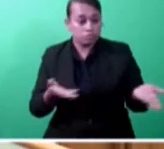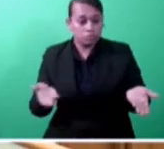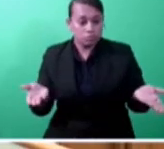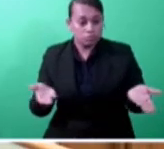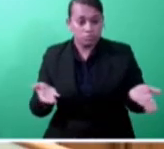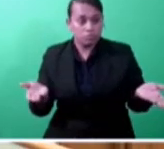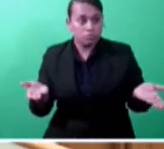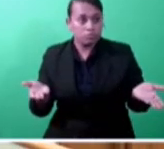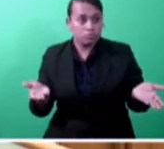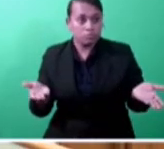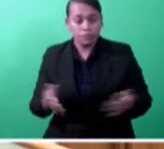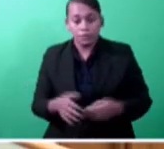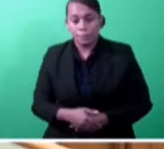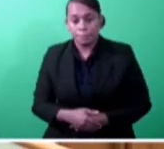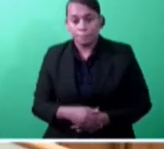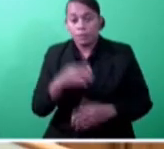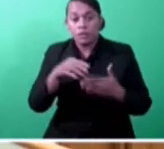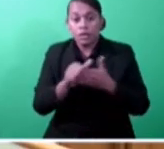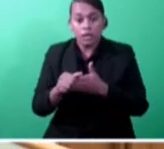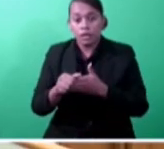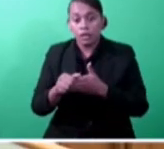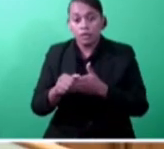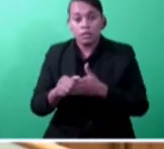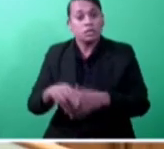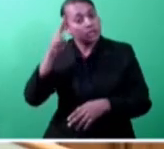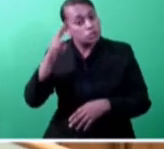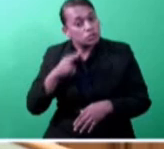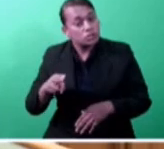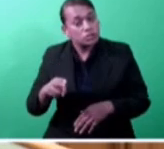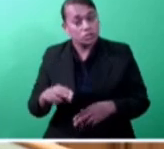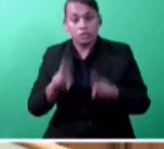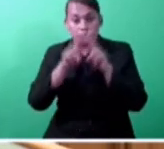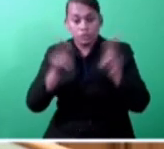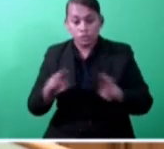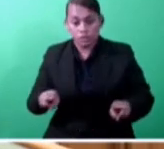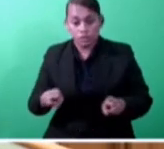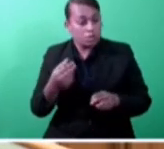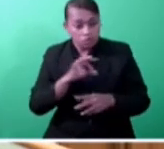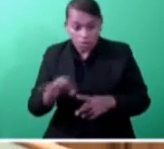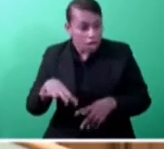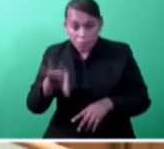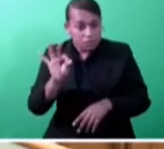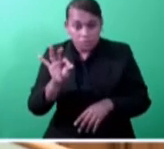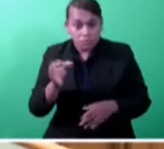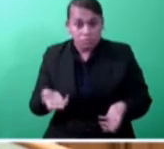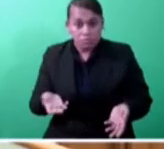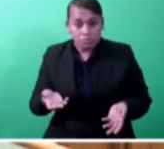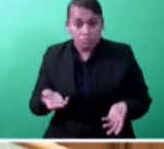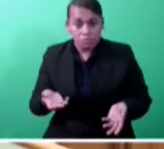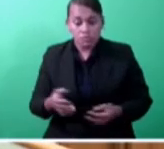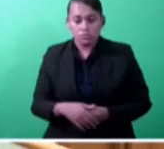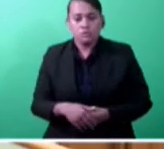as well as the leader of the National Federation Party or is designated are not here, which normally